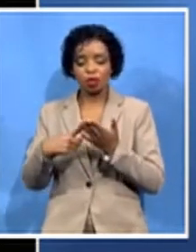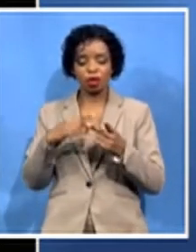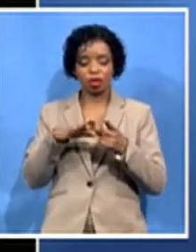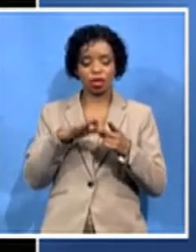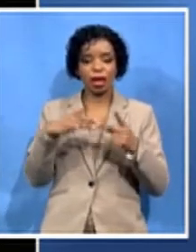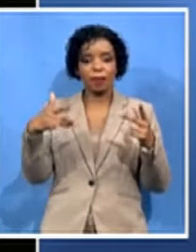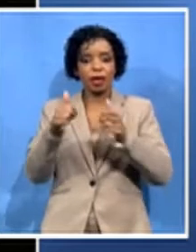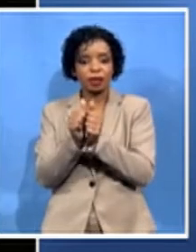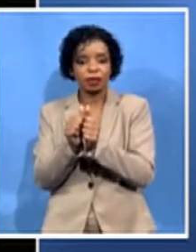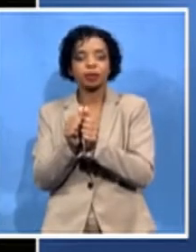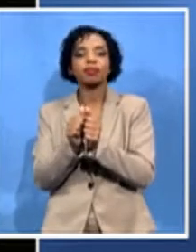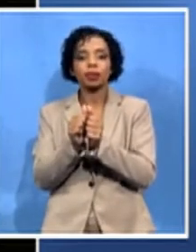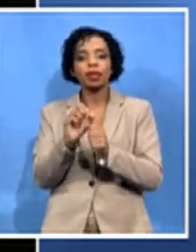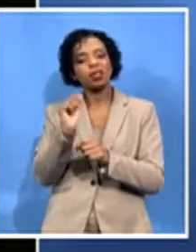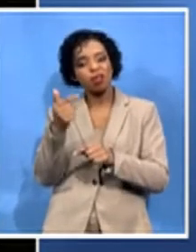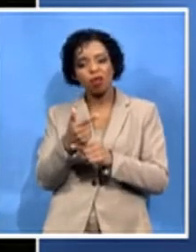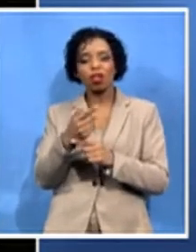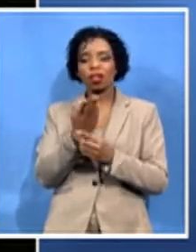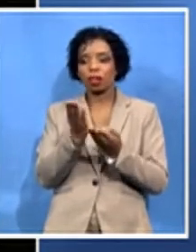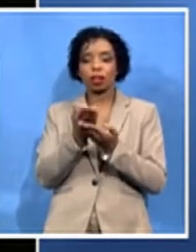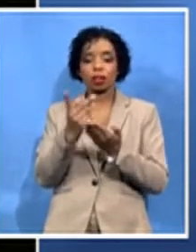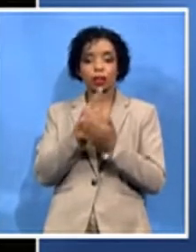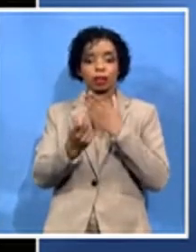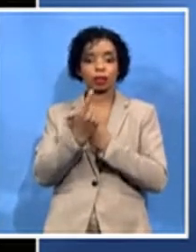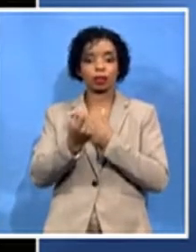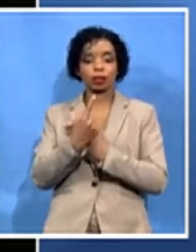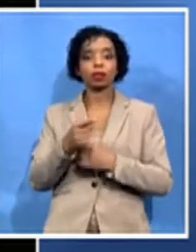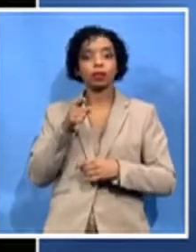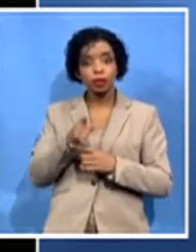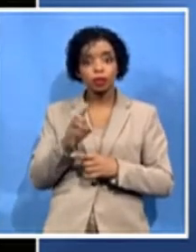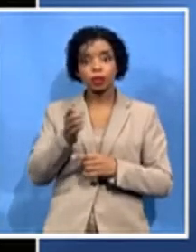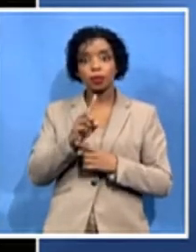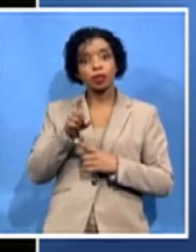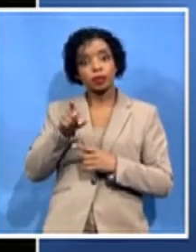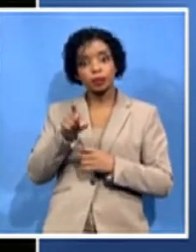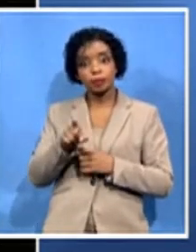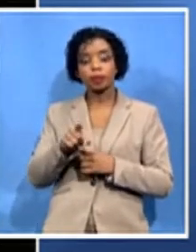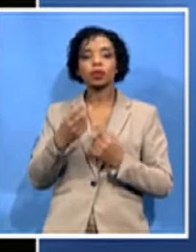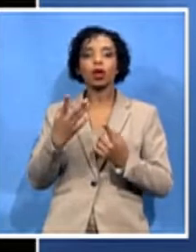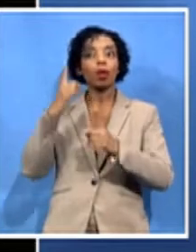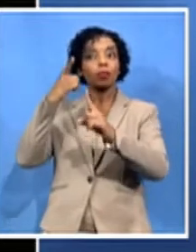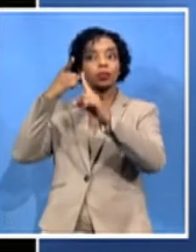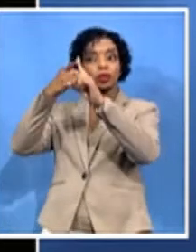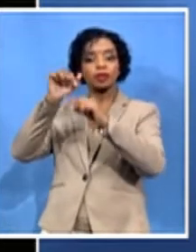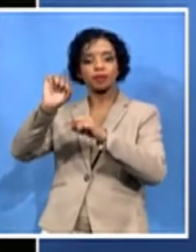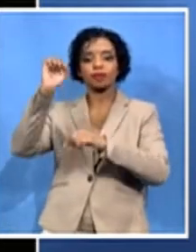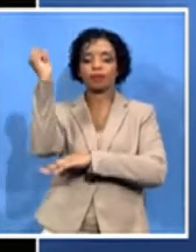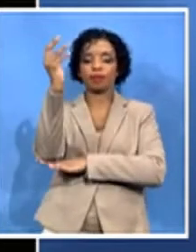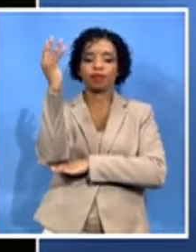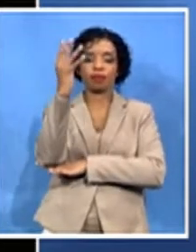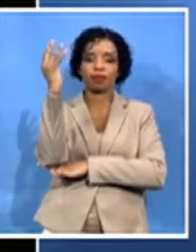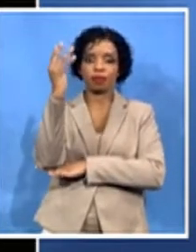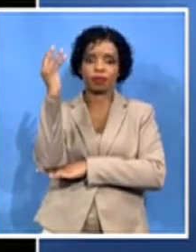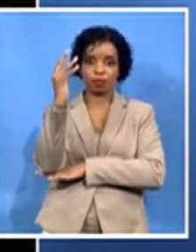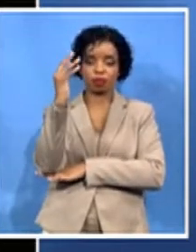are the objectives also of this lecture. And these are the issues that we would want to pursue in having this Memorial Lecture